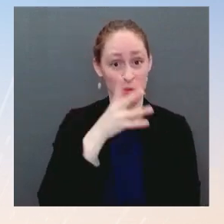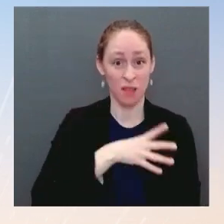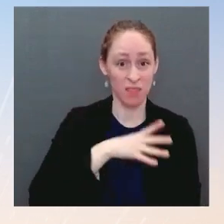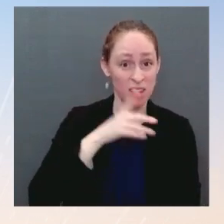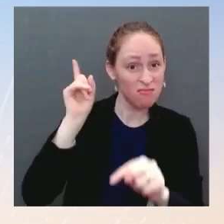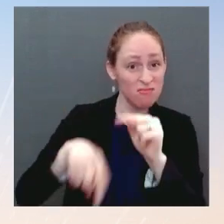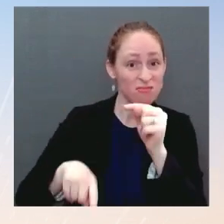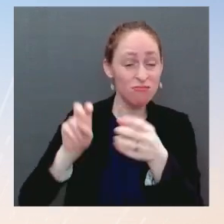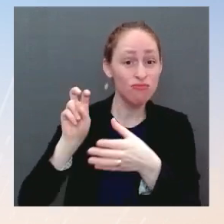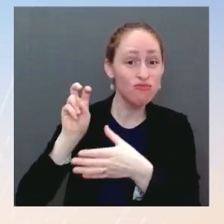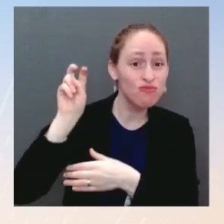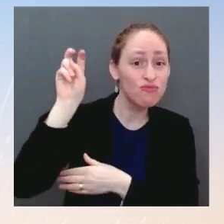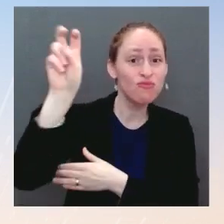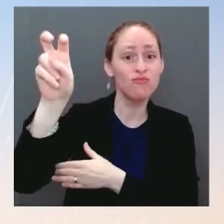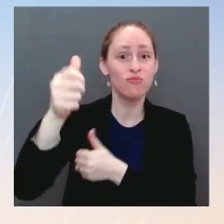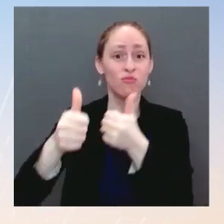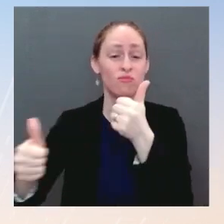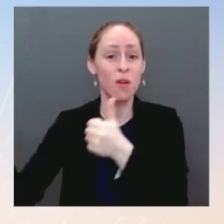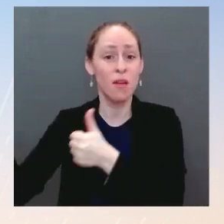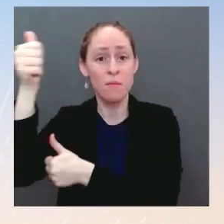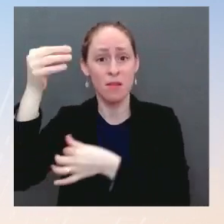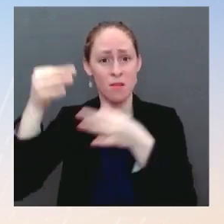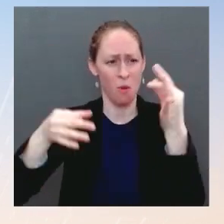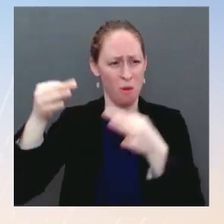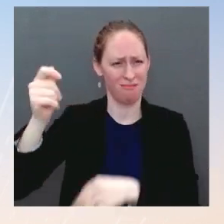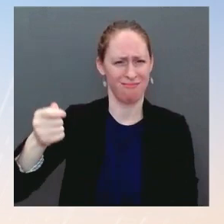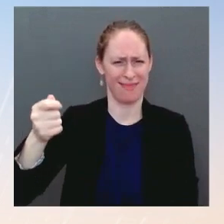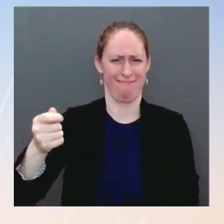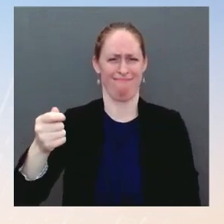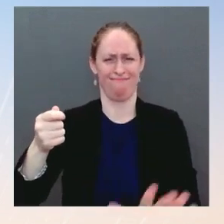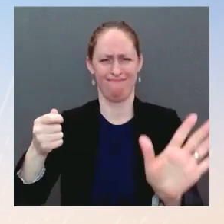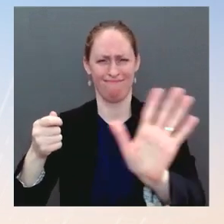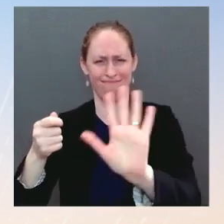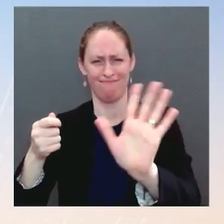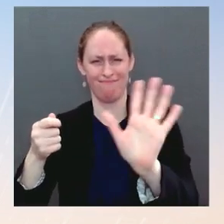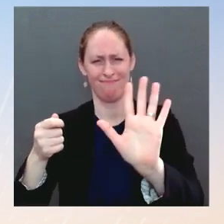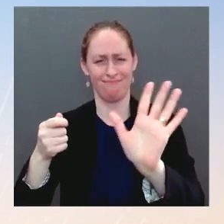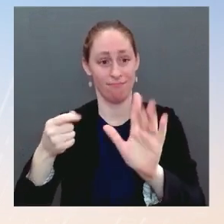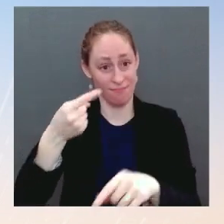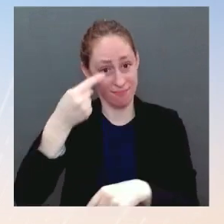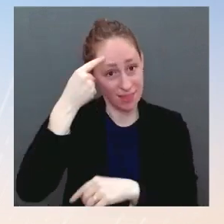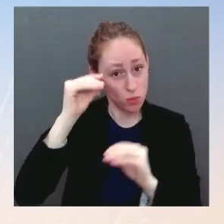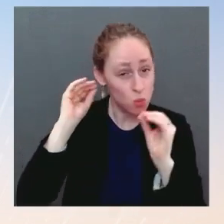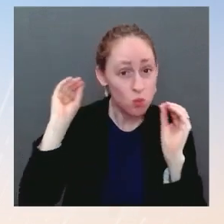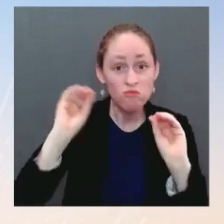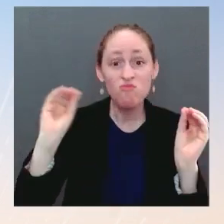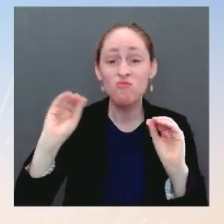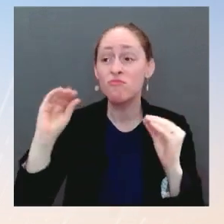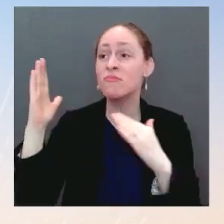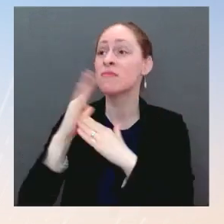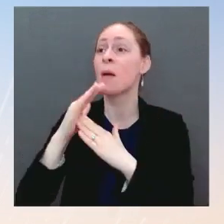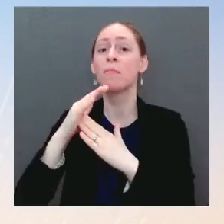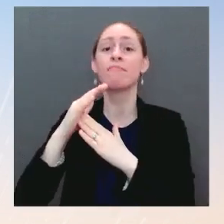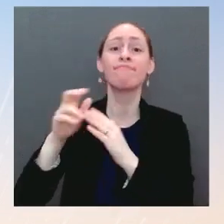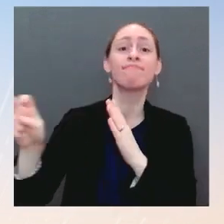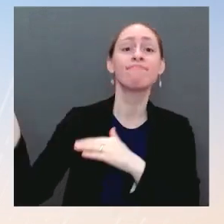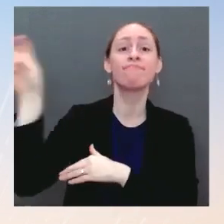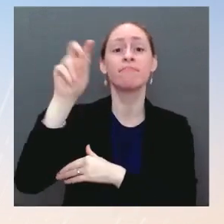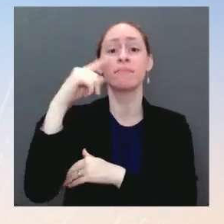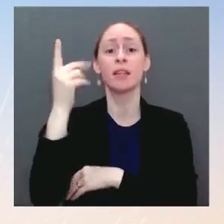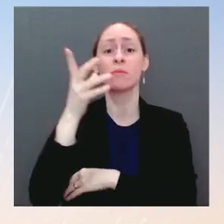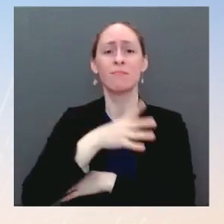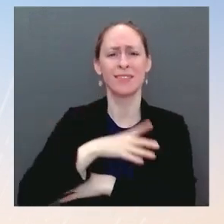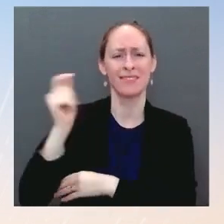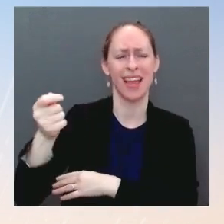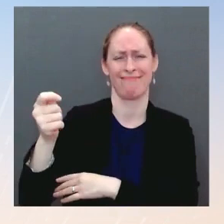by rising to the top of the legal profession with the strongest credentials imaginable. There are. Many of you are reporting different lists of names of many